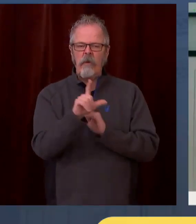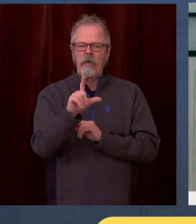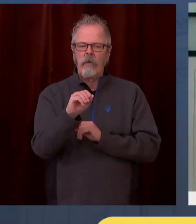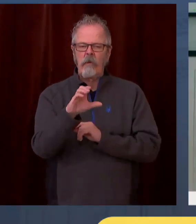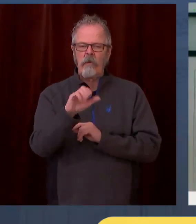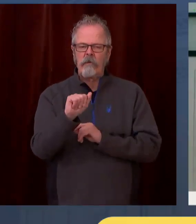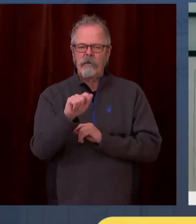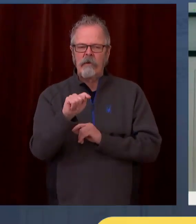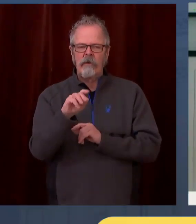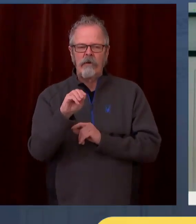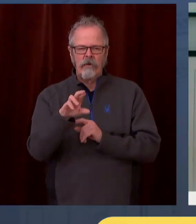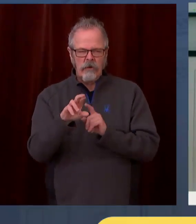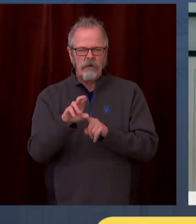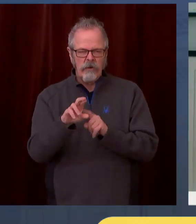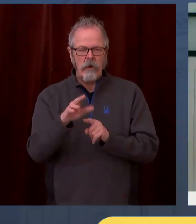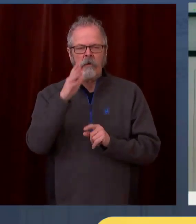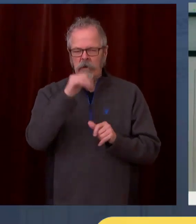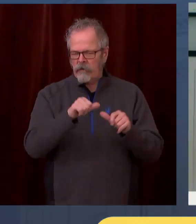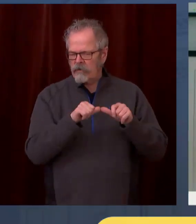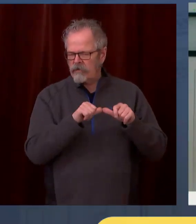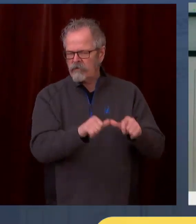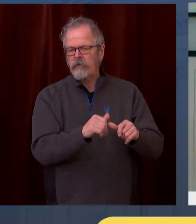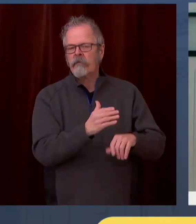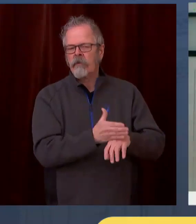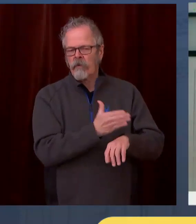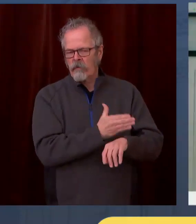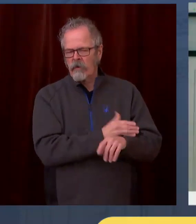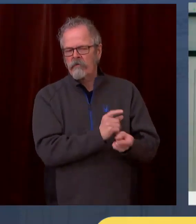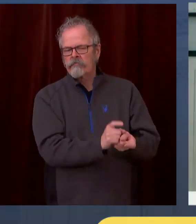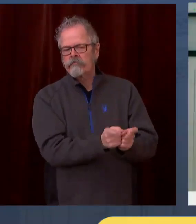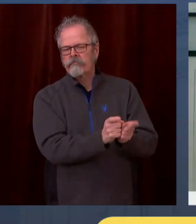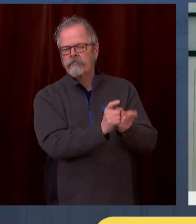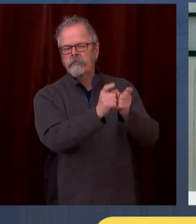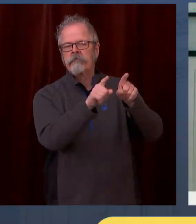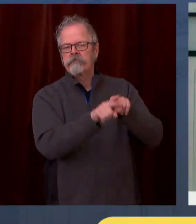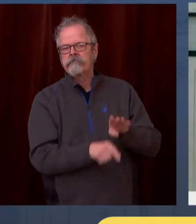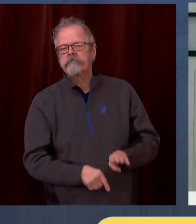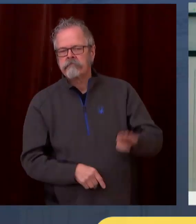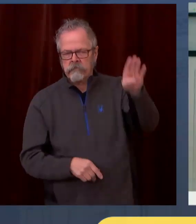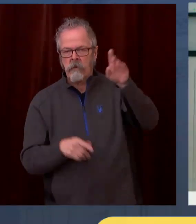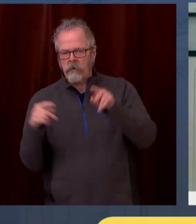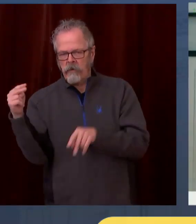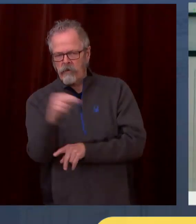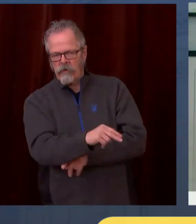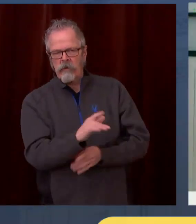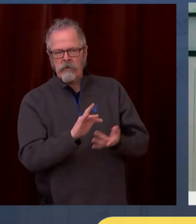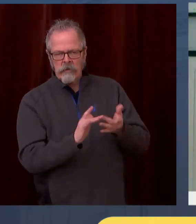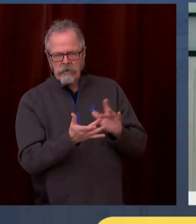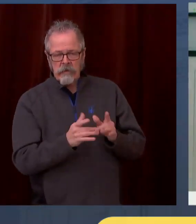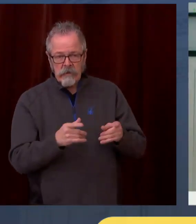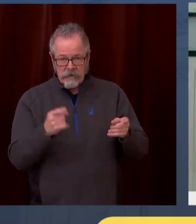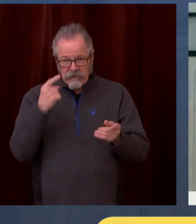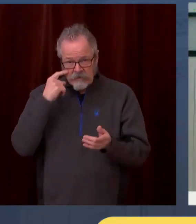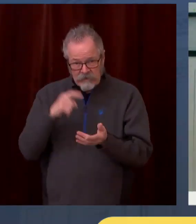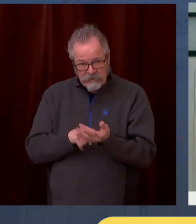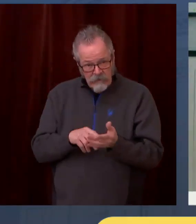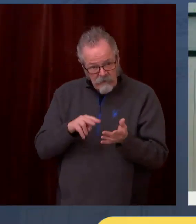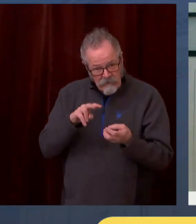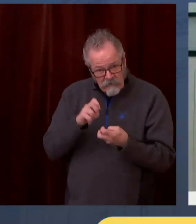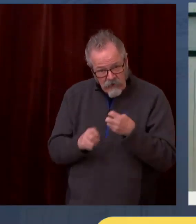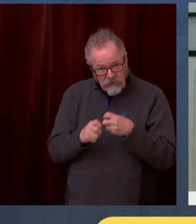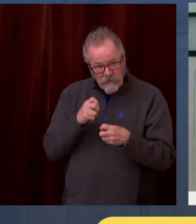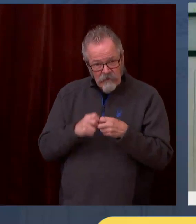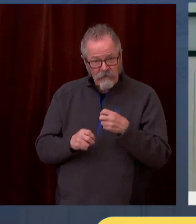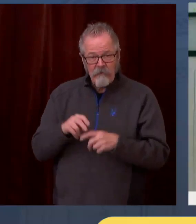electronic connectivity, so that we can provide Washingtonians real true real-time ability to make appointments